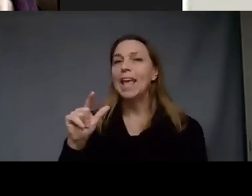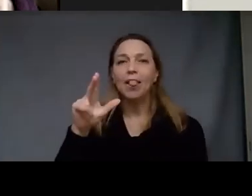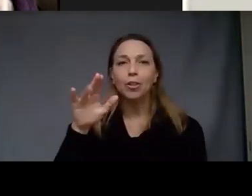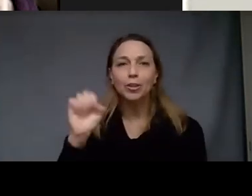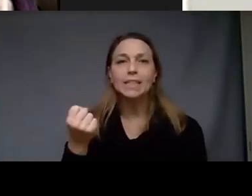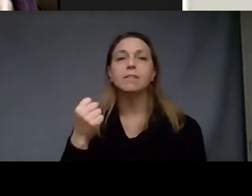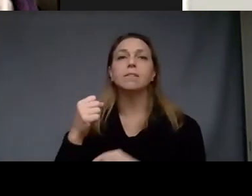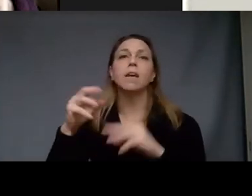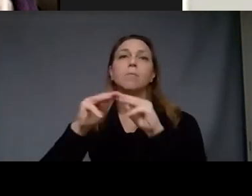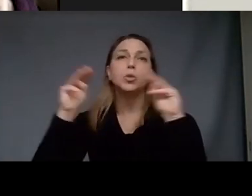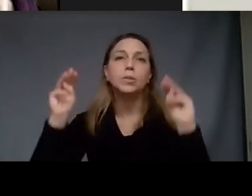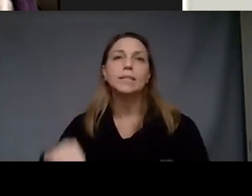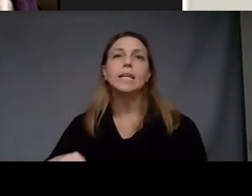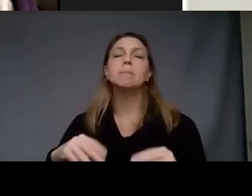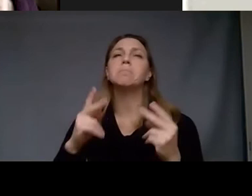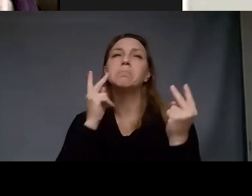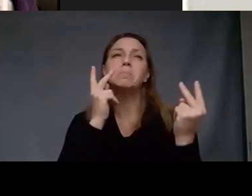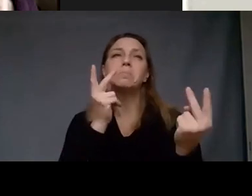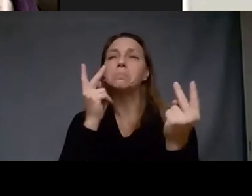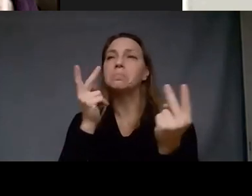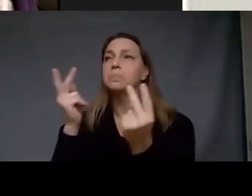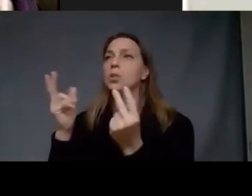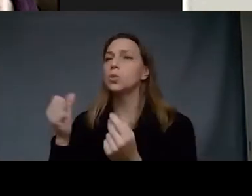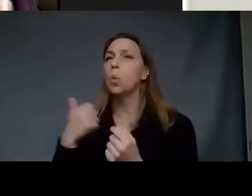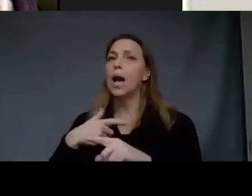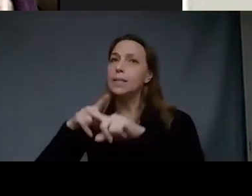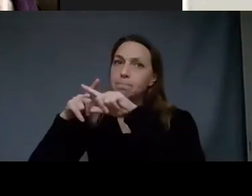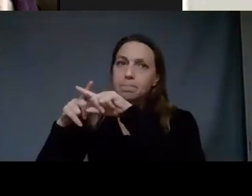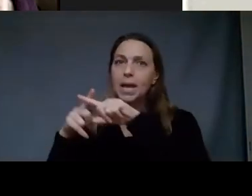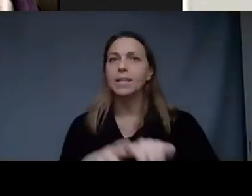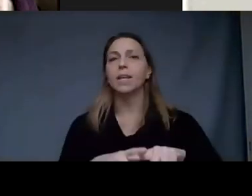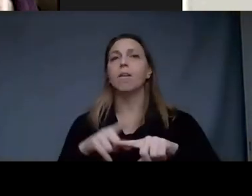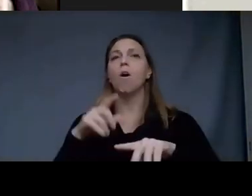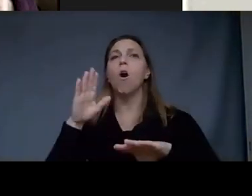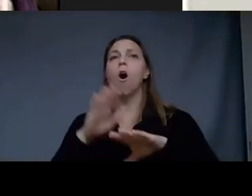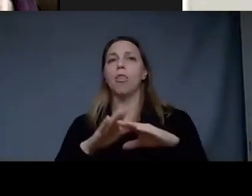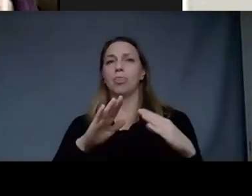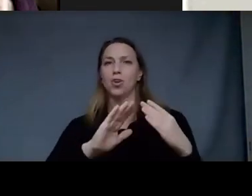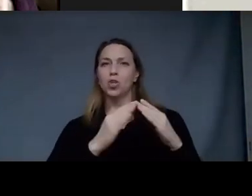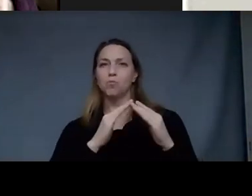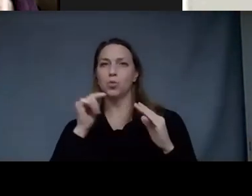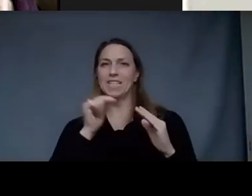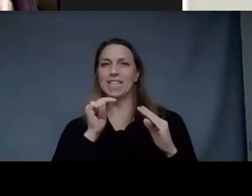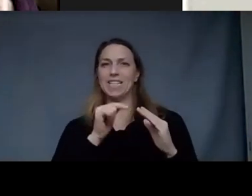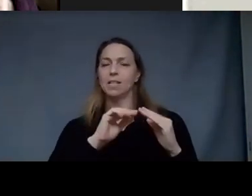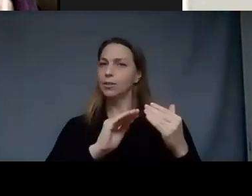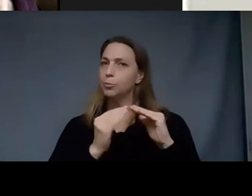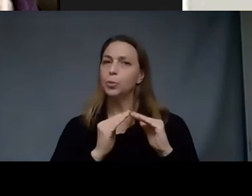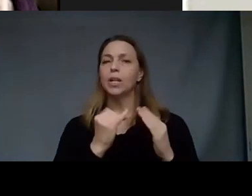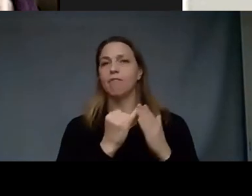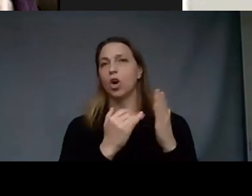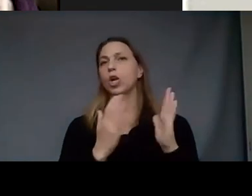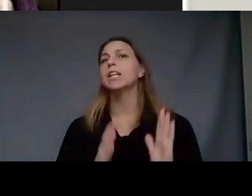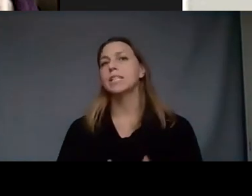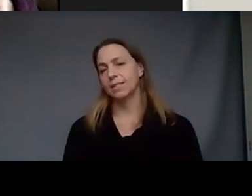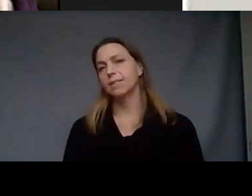so I'm very very dependent on this community of artists and you know